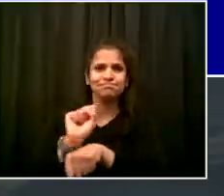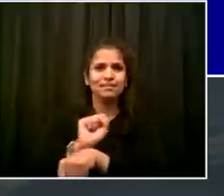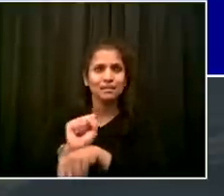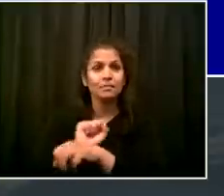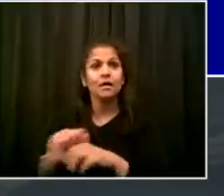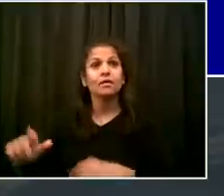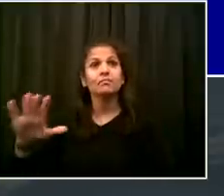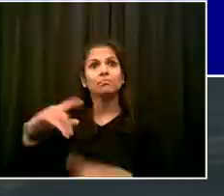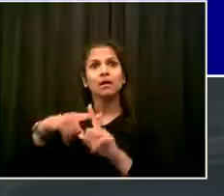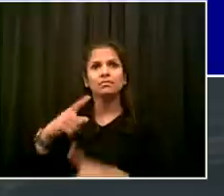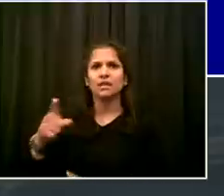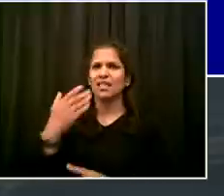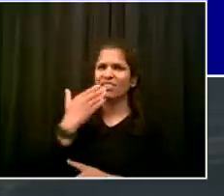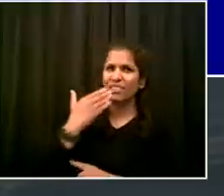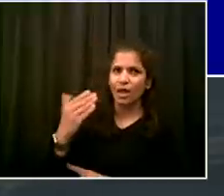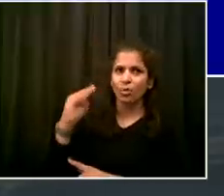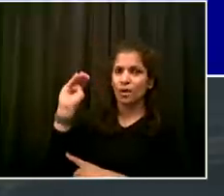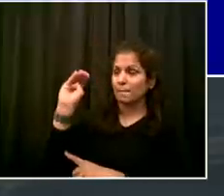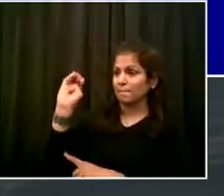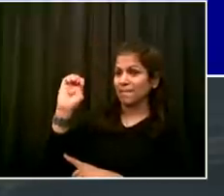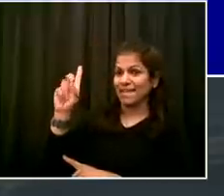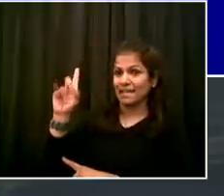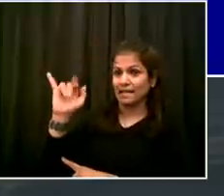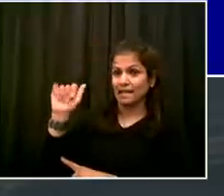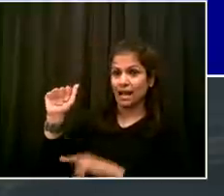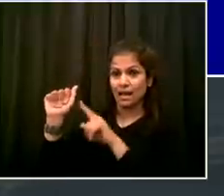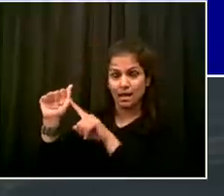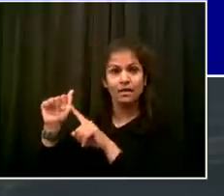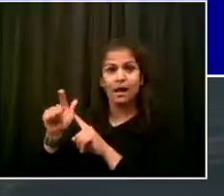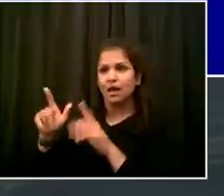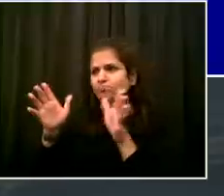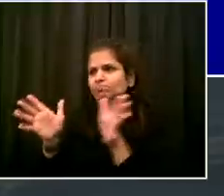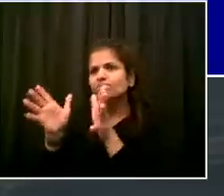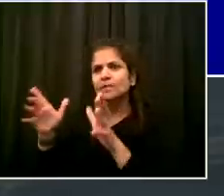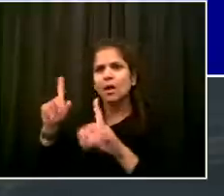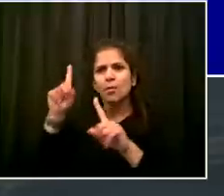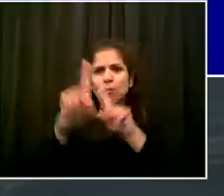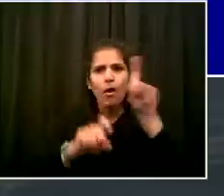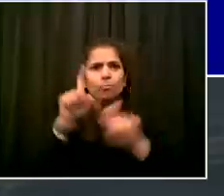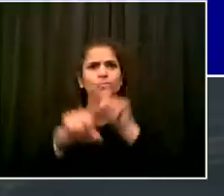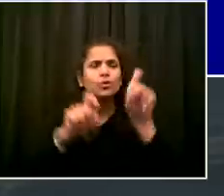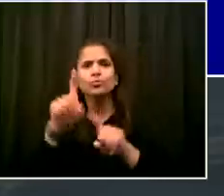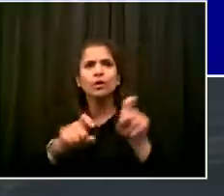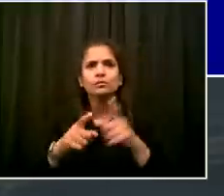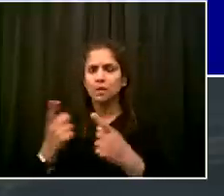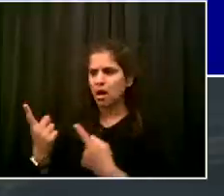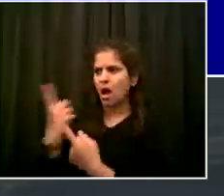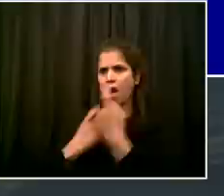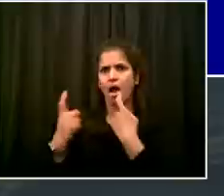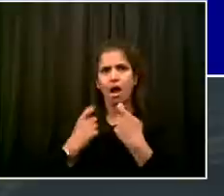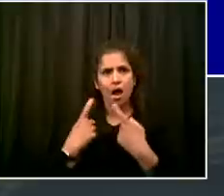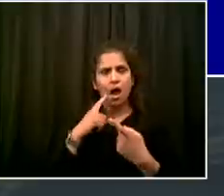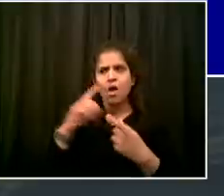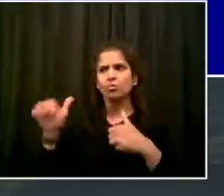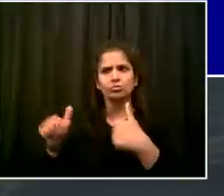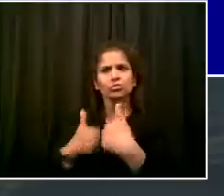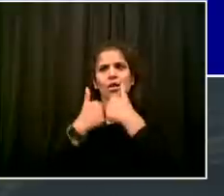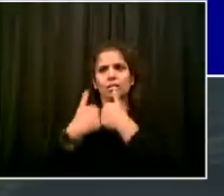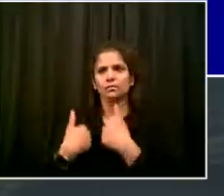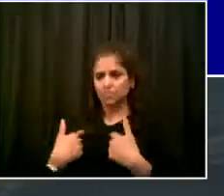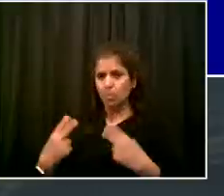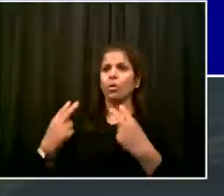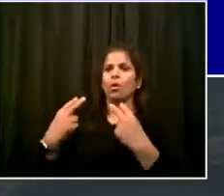or six days a week, I should say. And a lot of times our colleagues in the media have pointed out specific problems that have helped us make the food